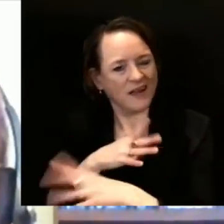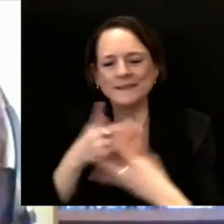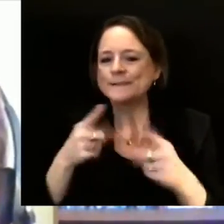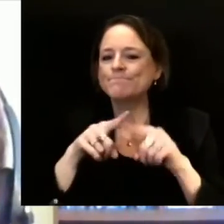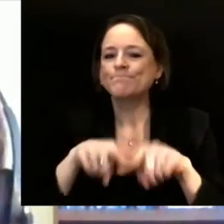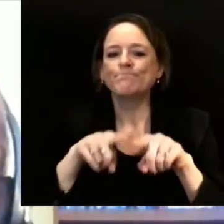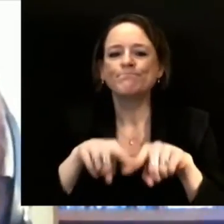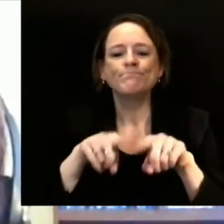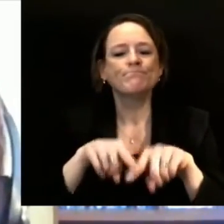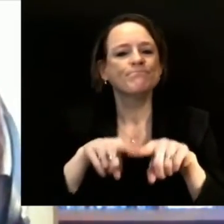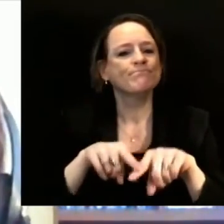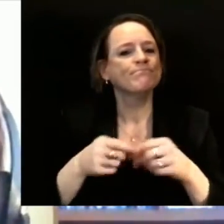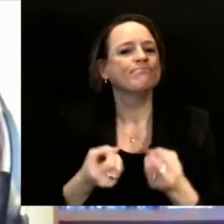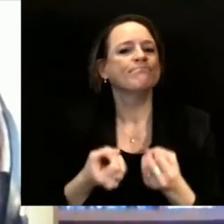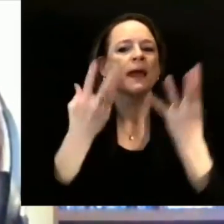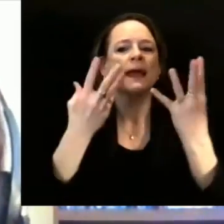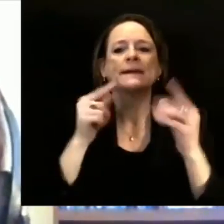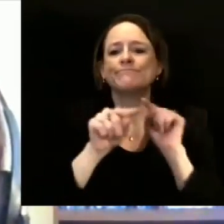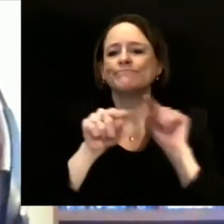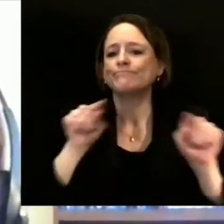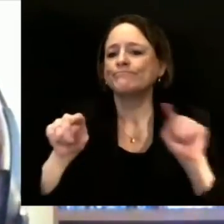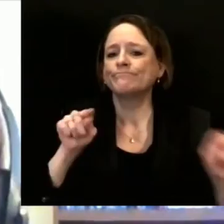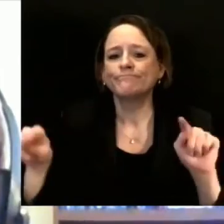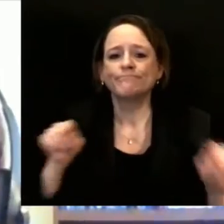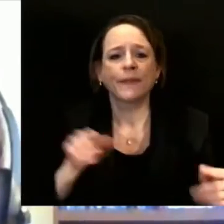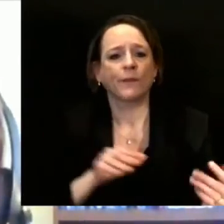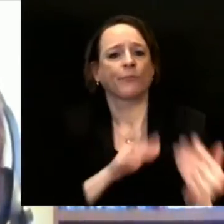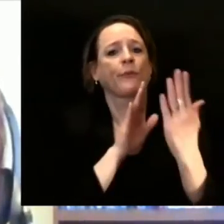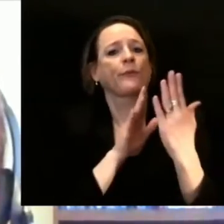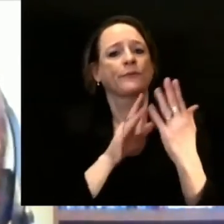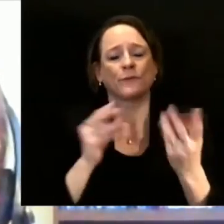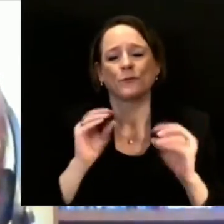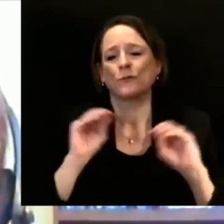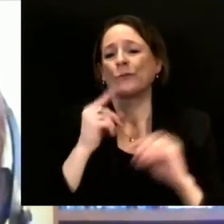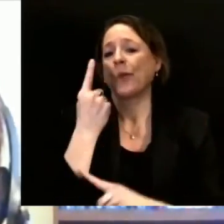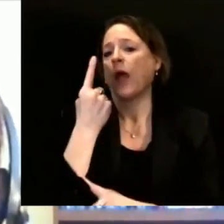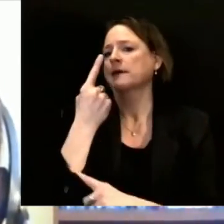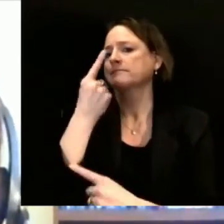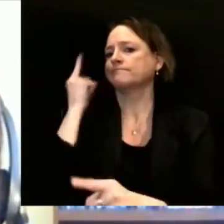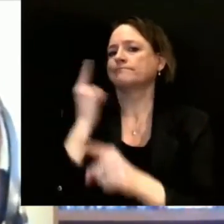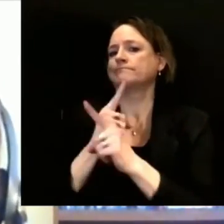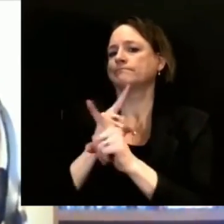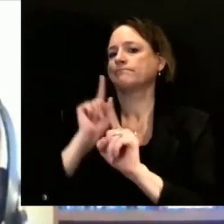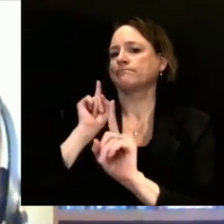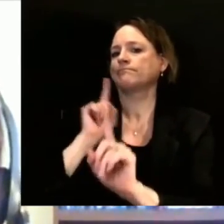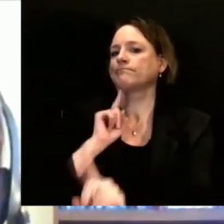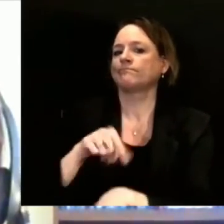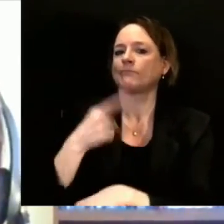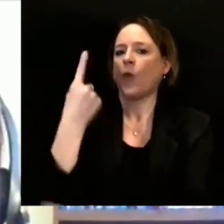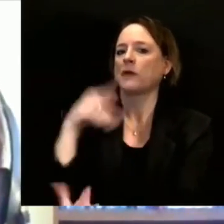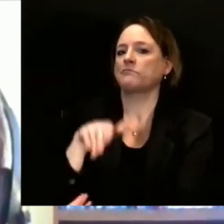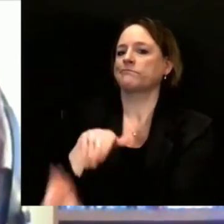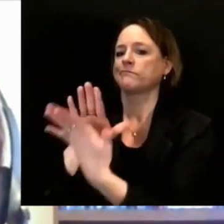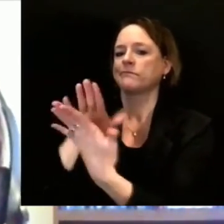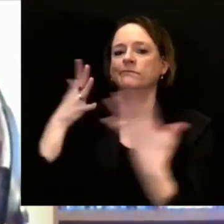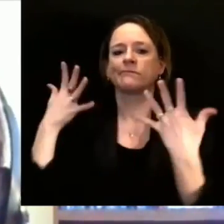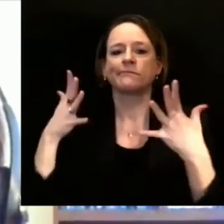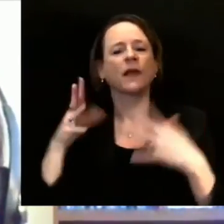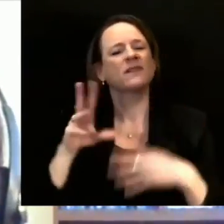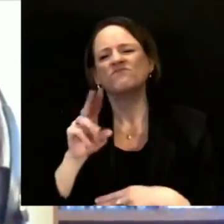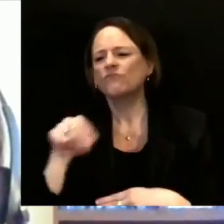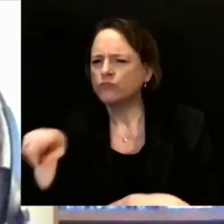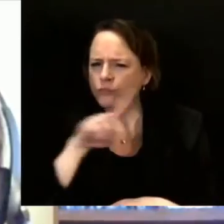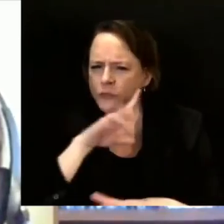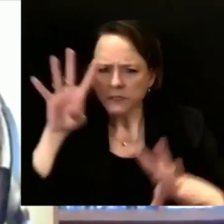that they can select, and that is why we are ever increasing the number of vaccinators in our state that